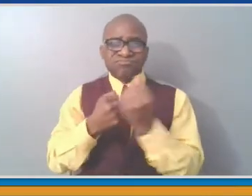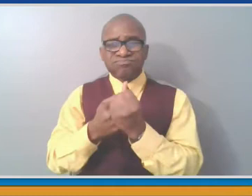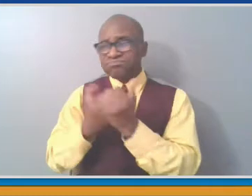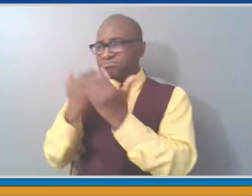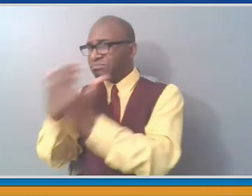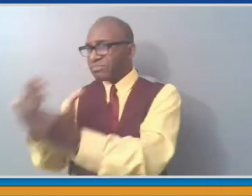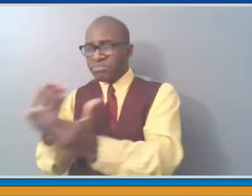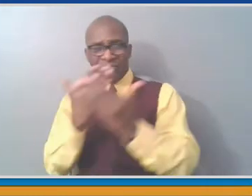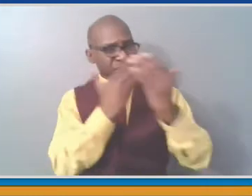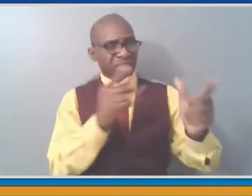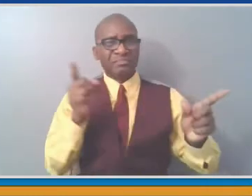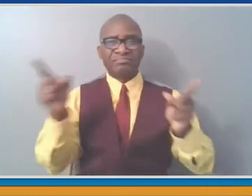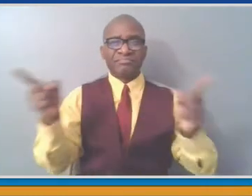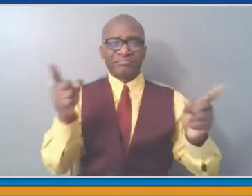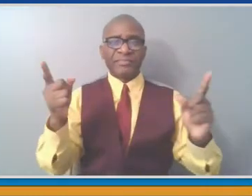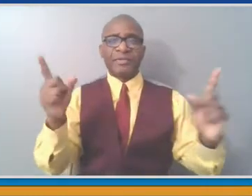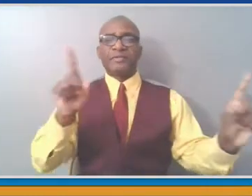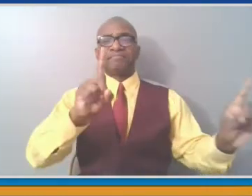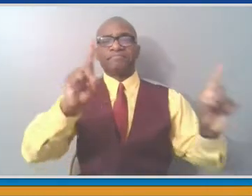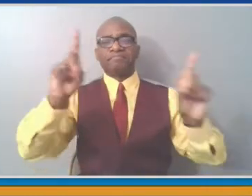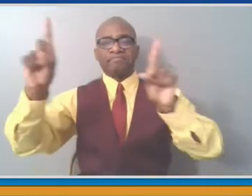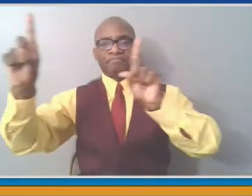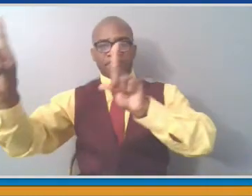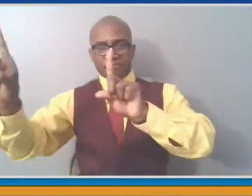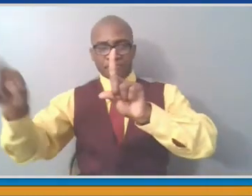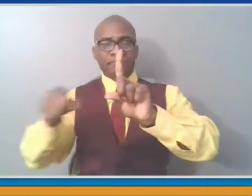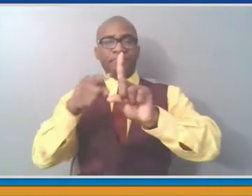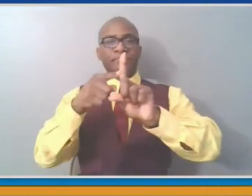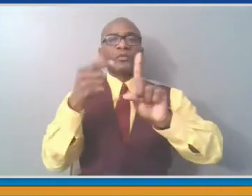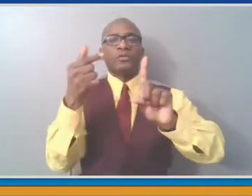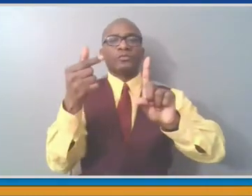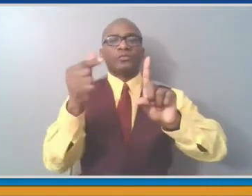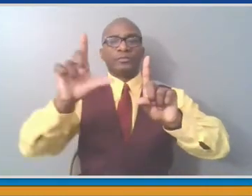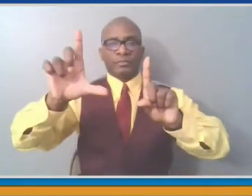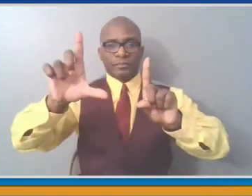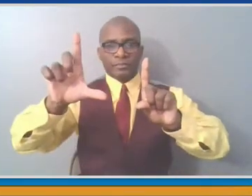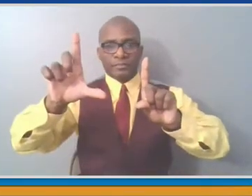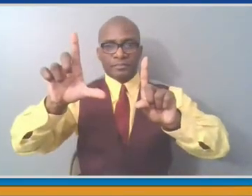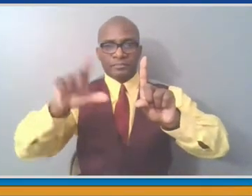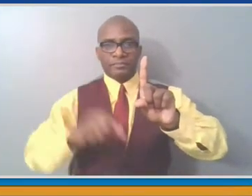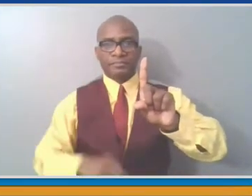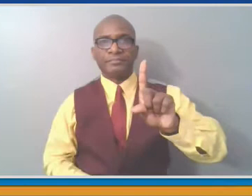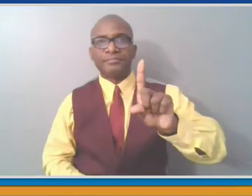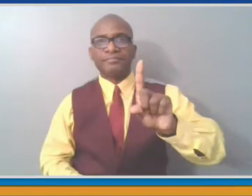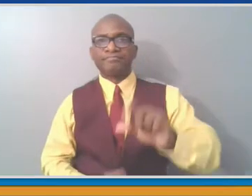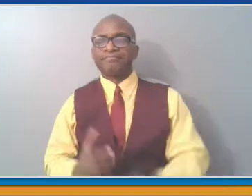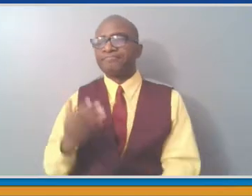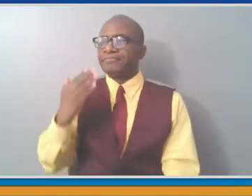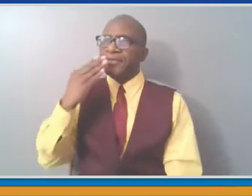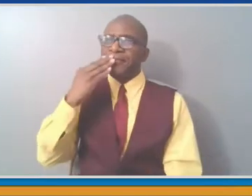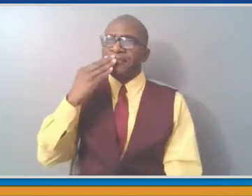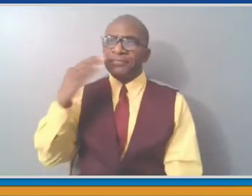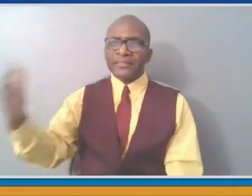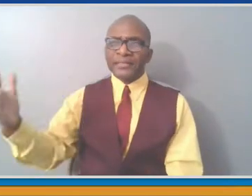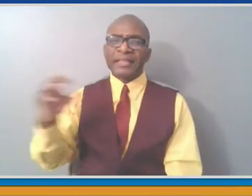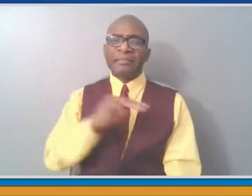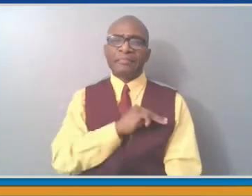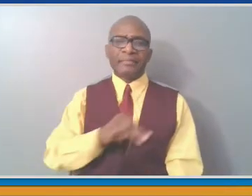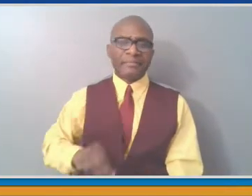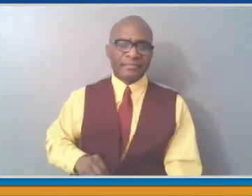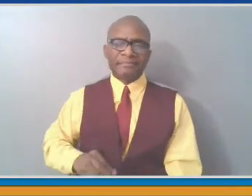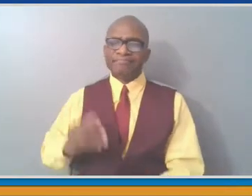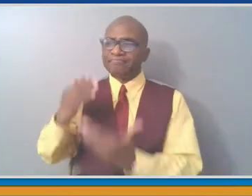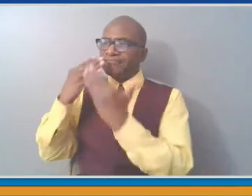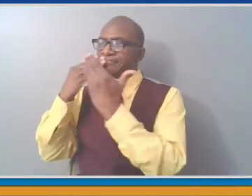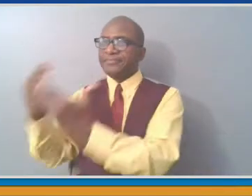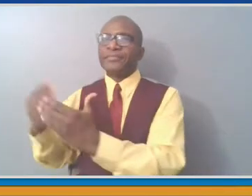Thank you, Mr. Mayor. And I just want to highlight that there is some good news on the front that the mayor has been a very strong advocate for,